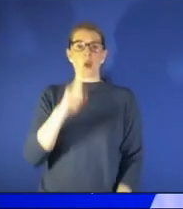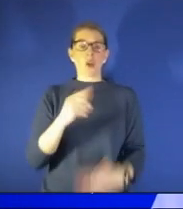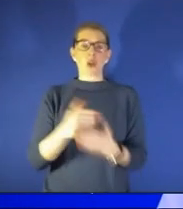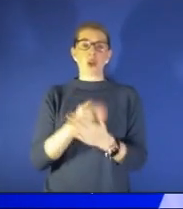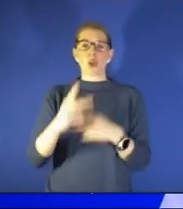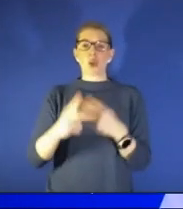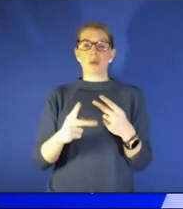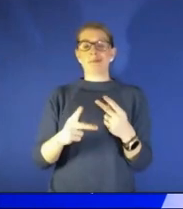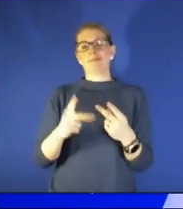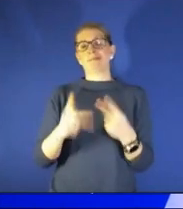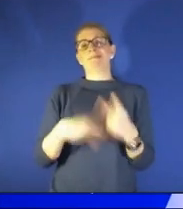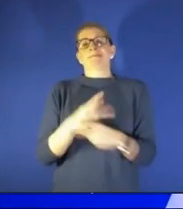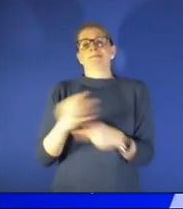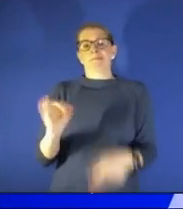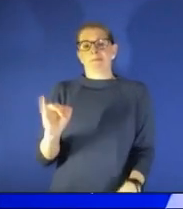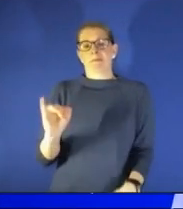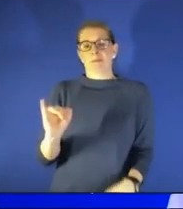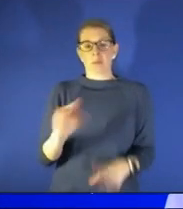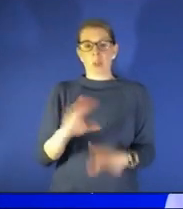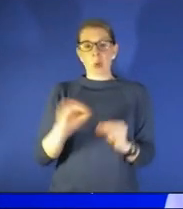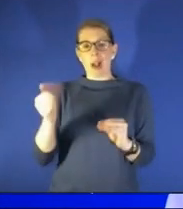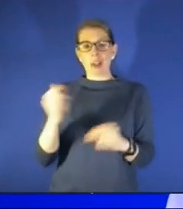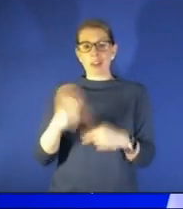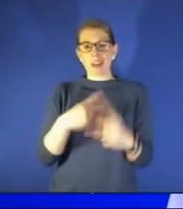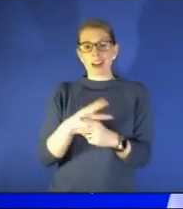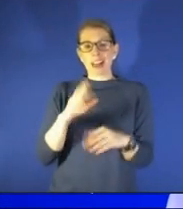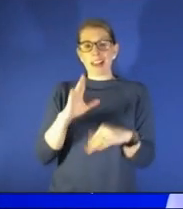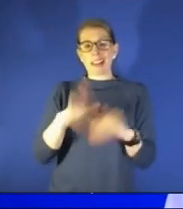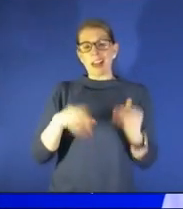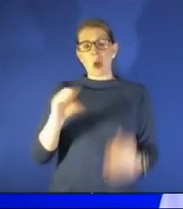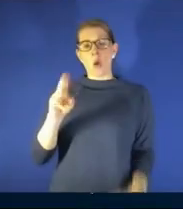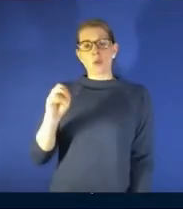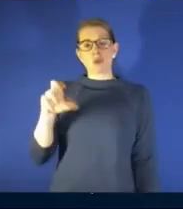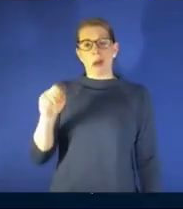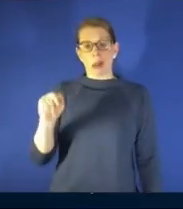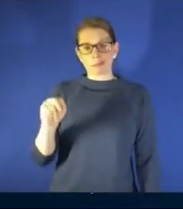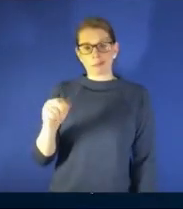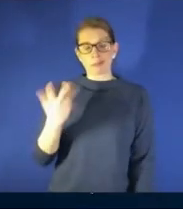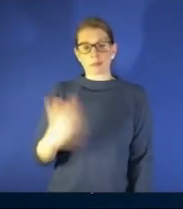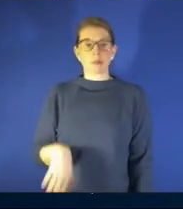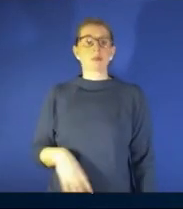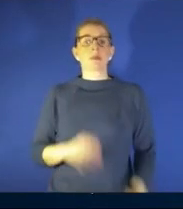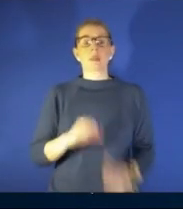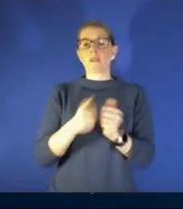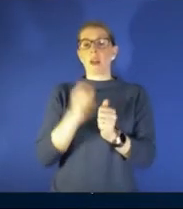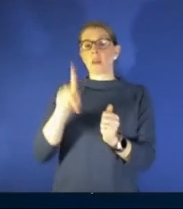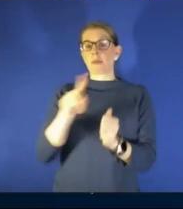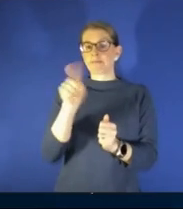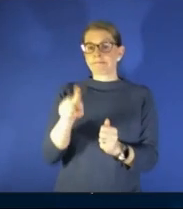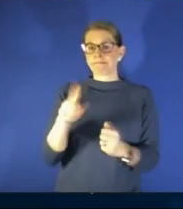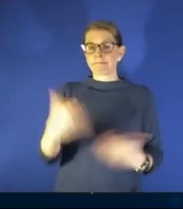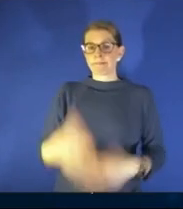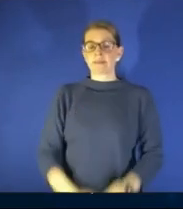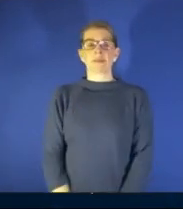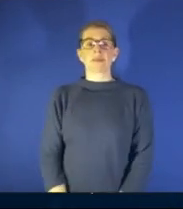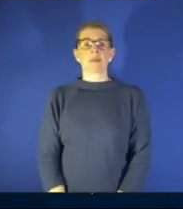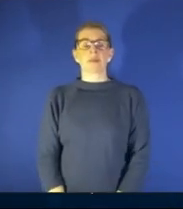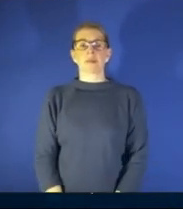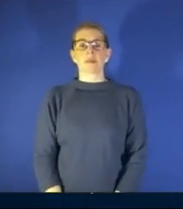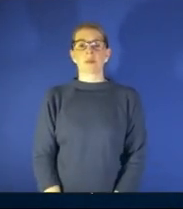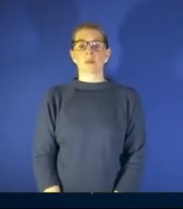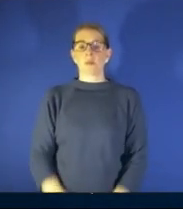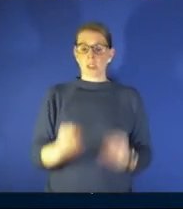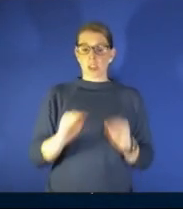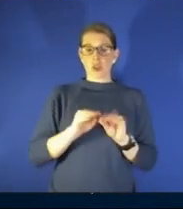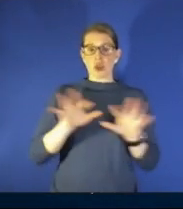right now no other variants other than these omicron variants that we've seen a follow-up question to that was are surges going to go away